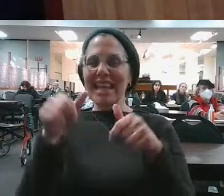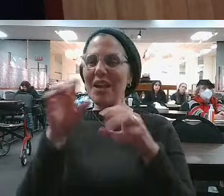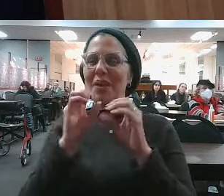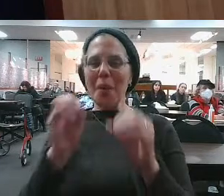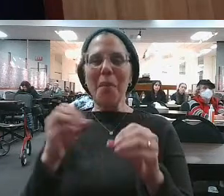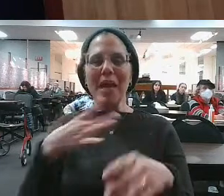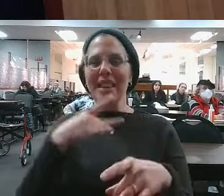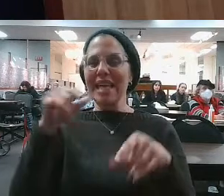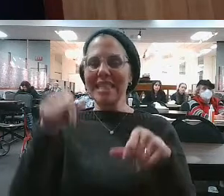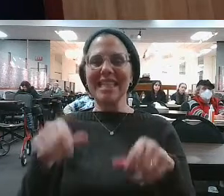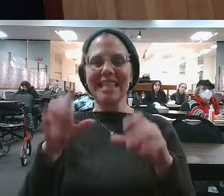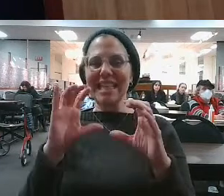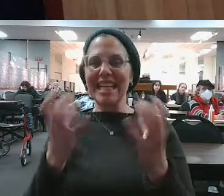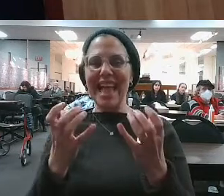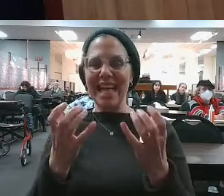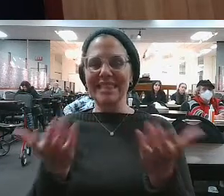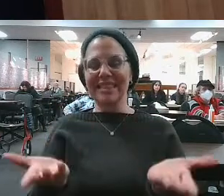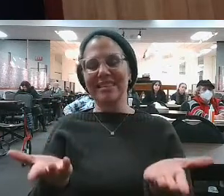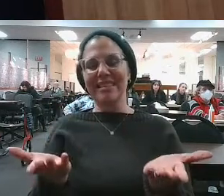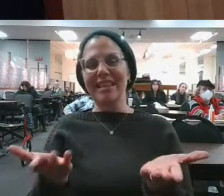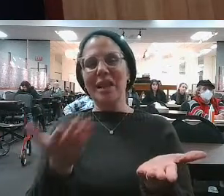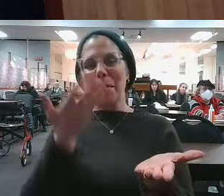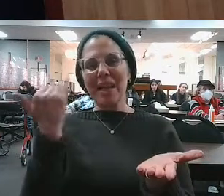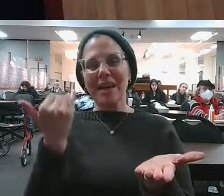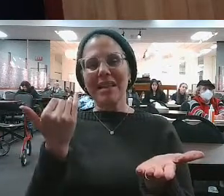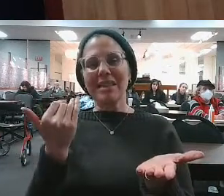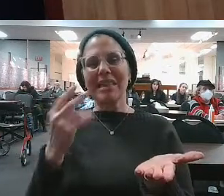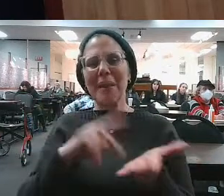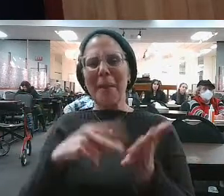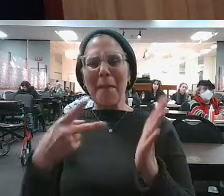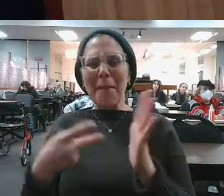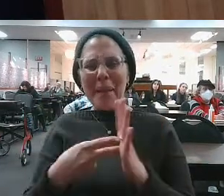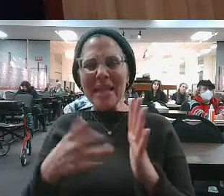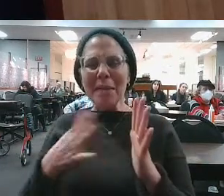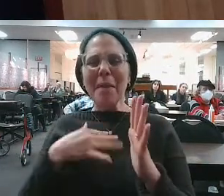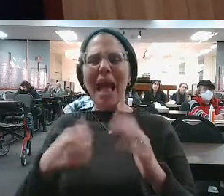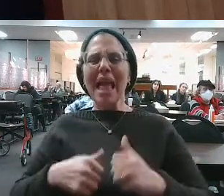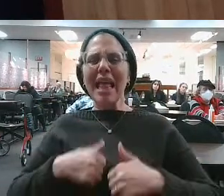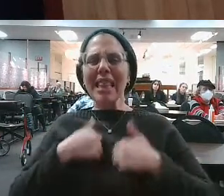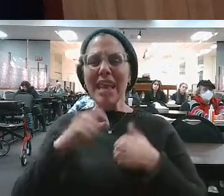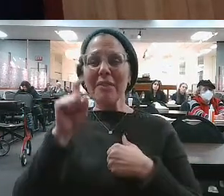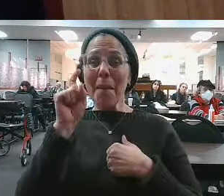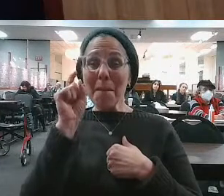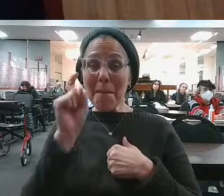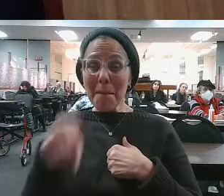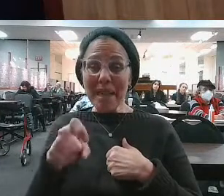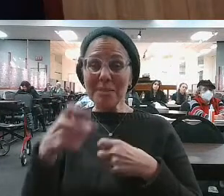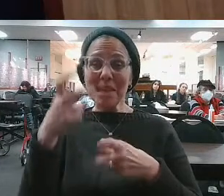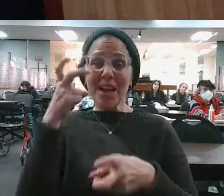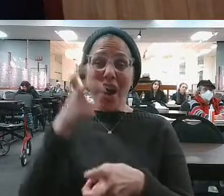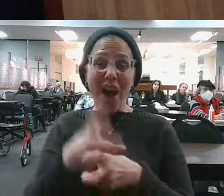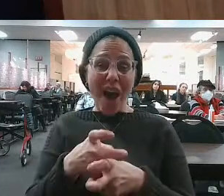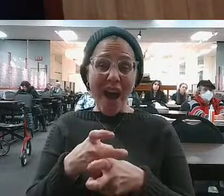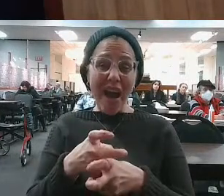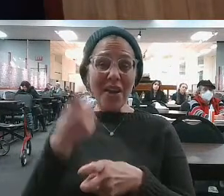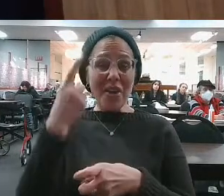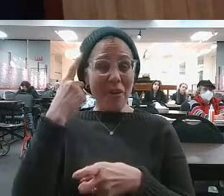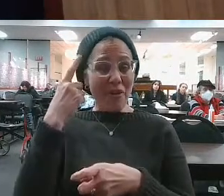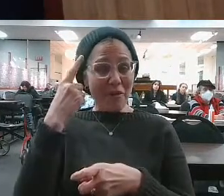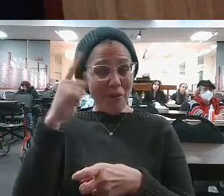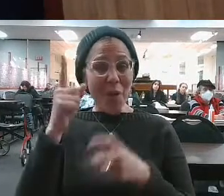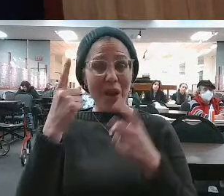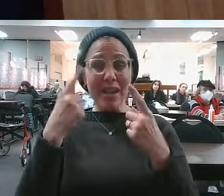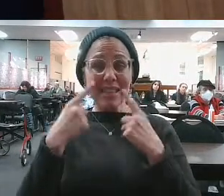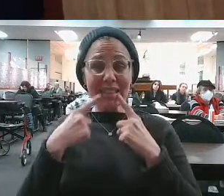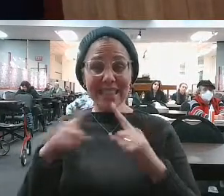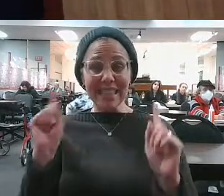Because why? Because essentially what you're telling me is, at the end of the day, the only way to really find out who you are and